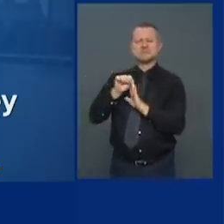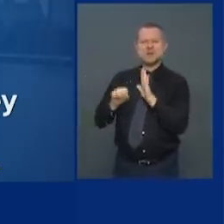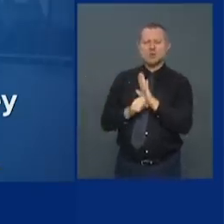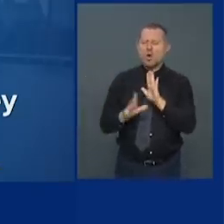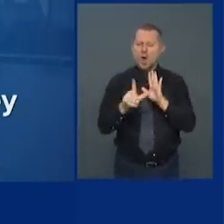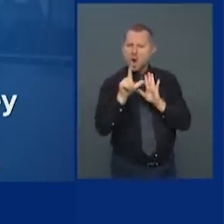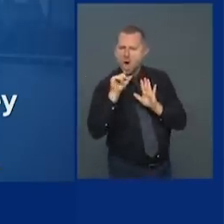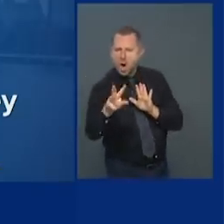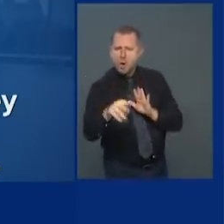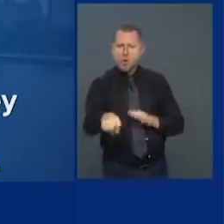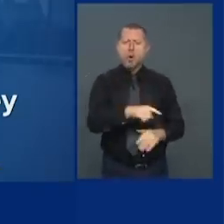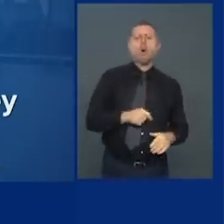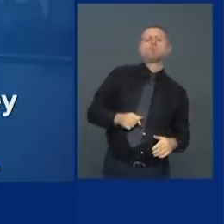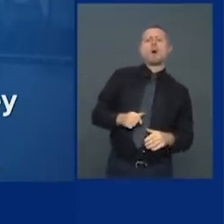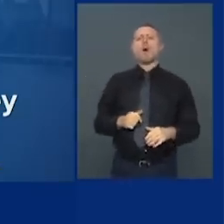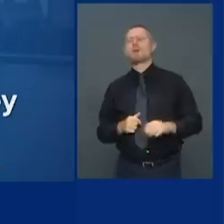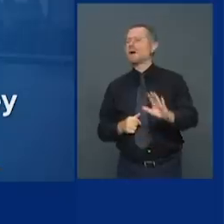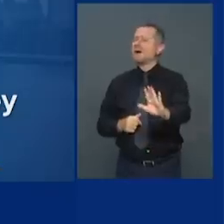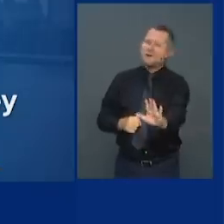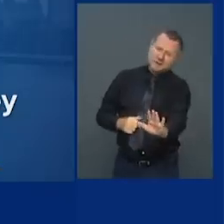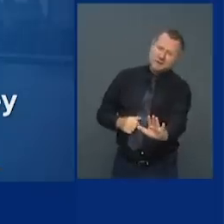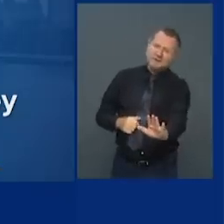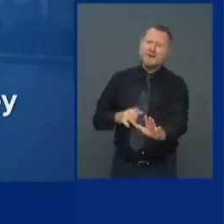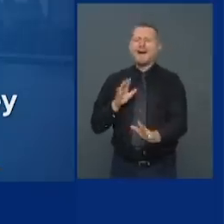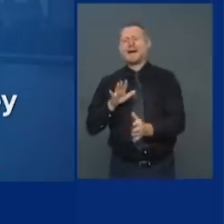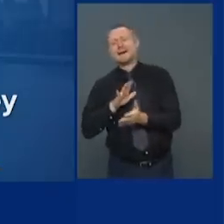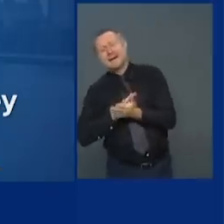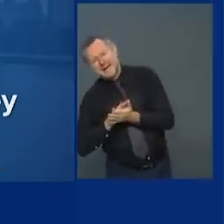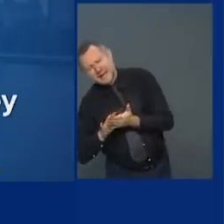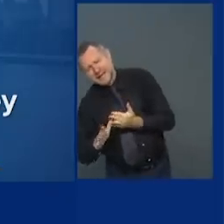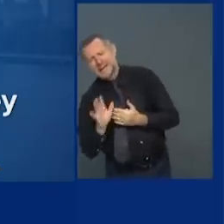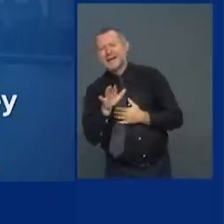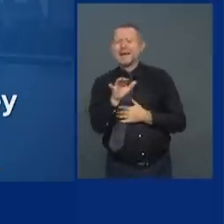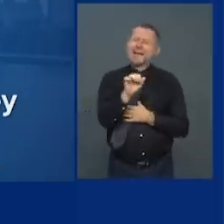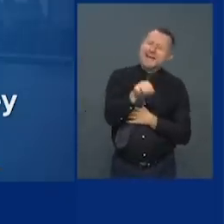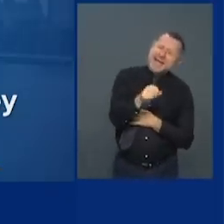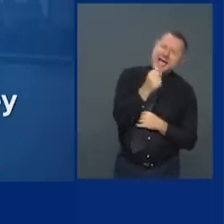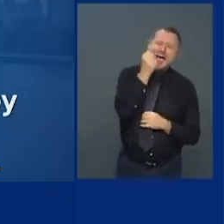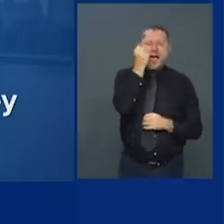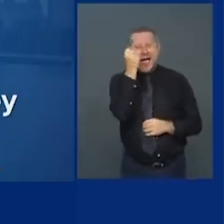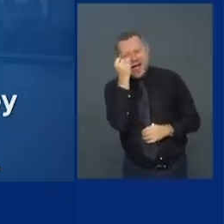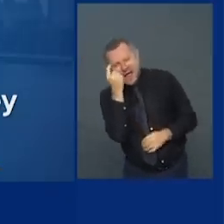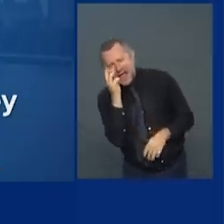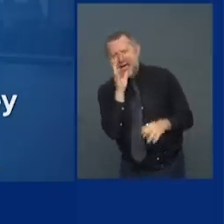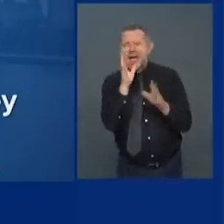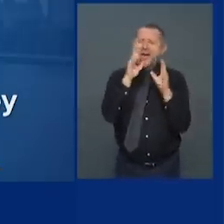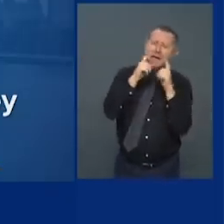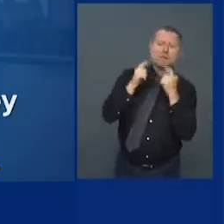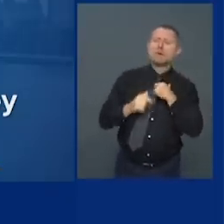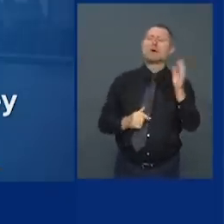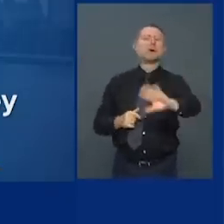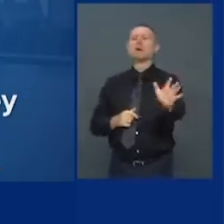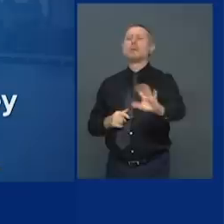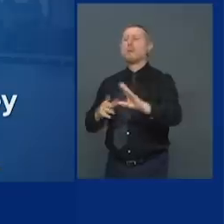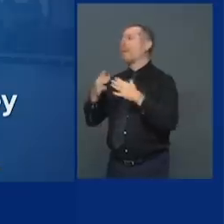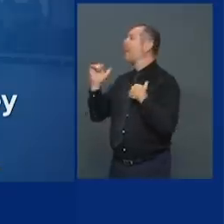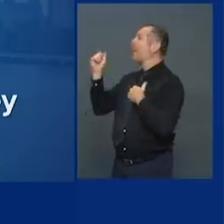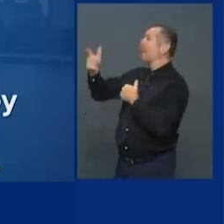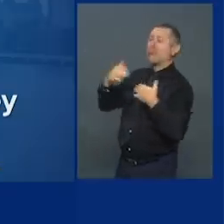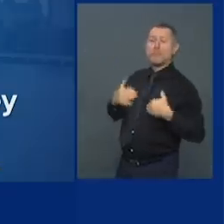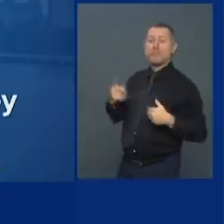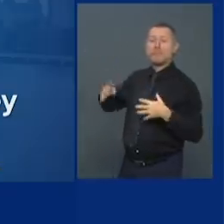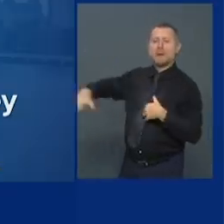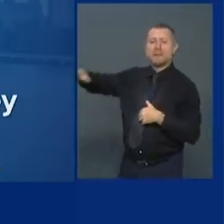It's not it would be nice if you could. I really think you should. Every health official says it's a good idea.